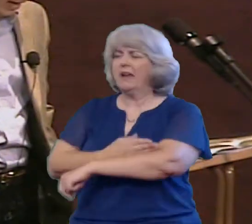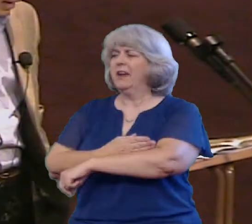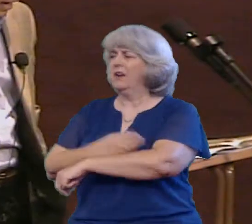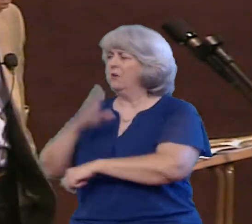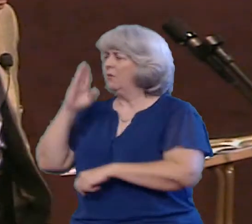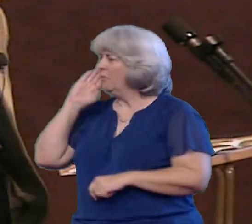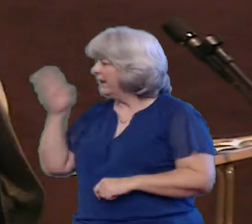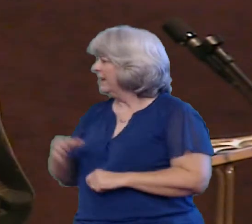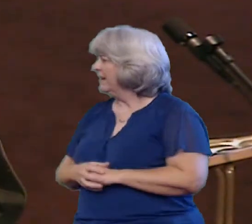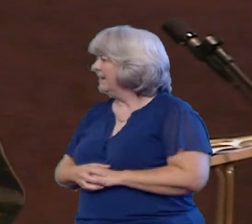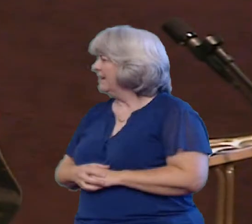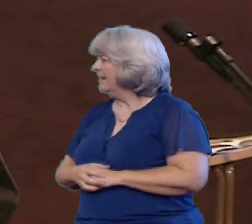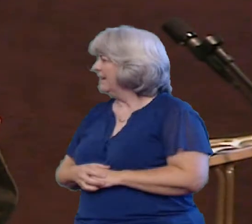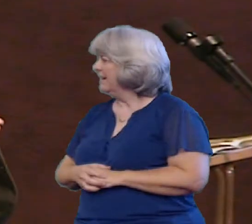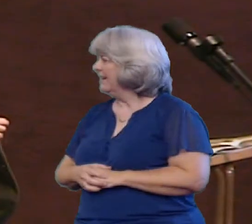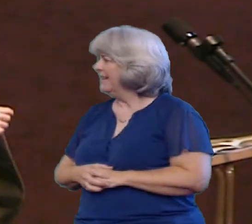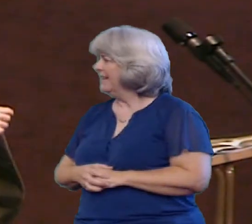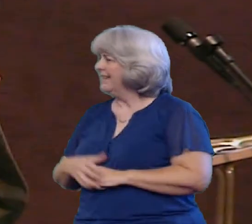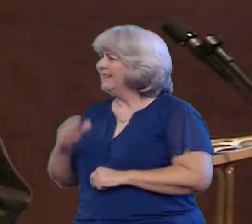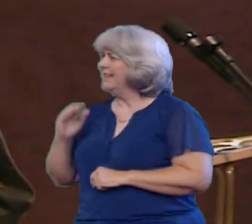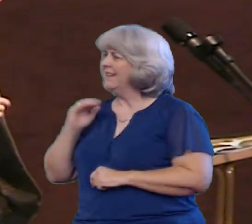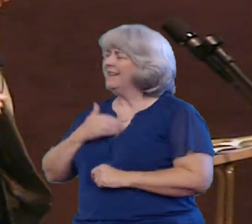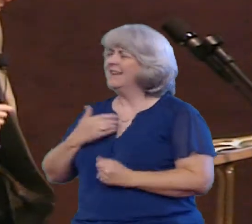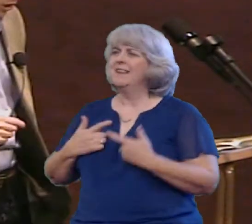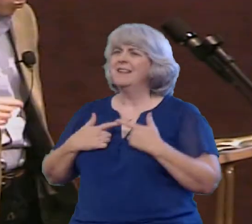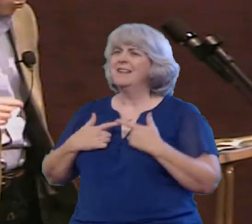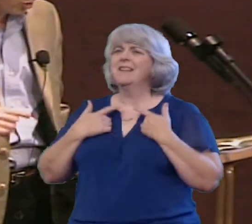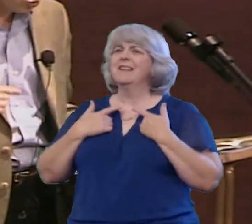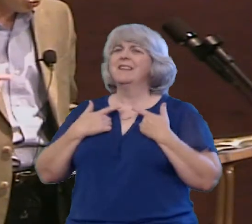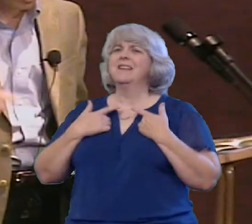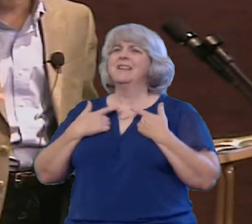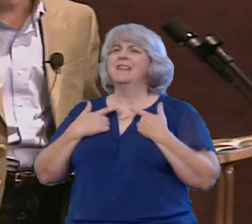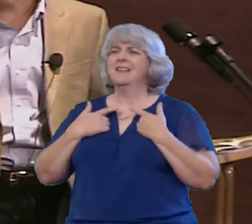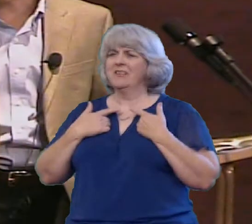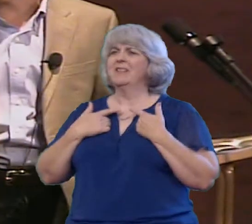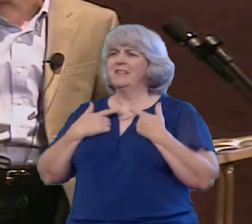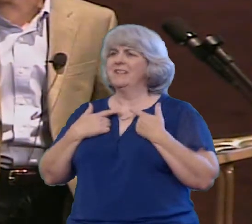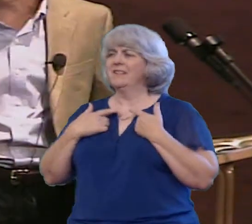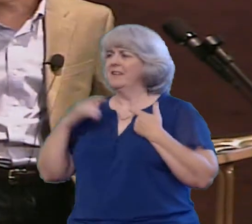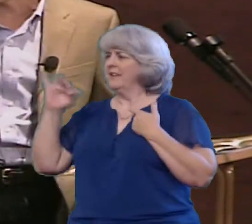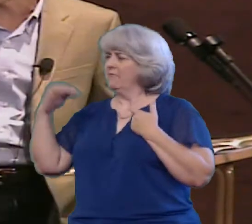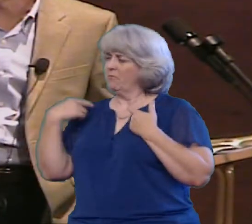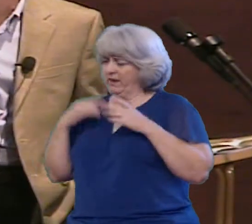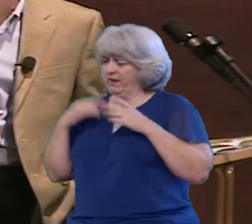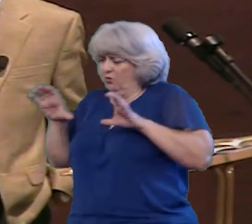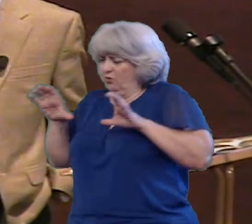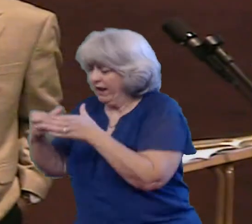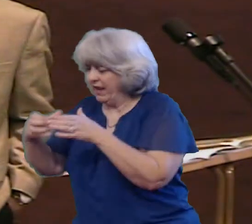And how much better will our life be If we surrounded ourselves with those who love and care for us the most?